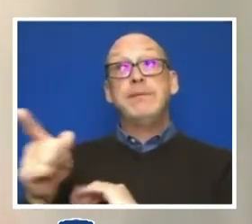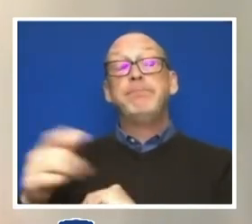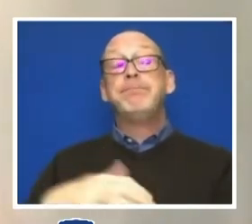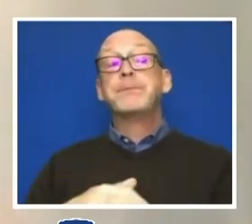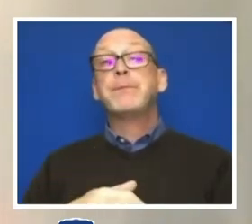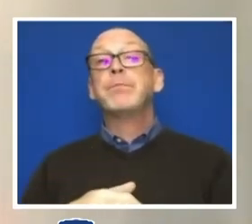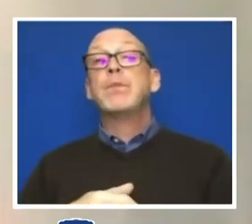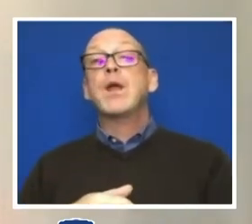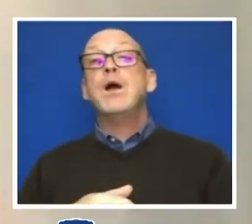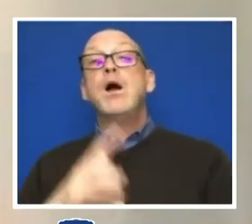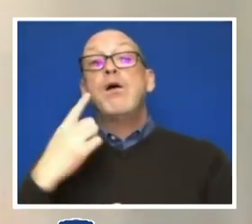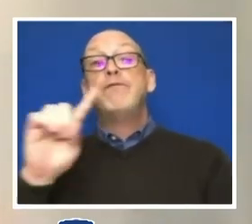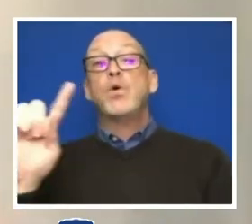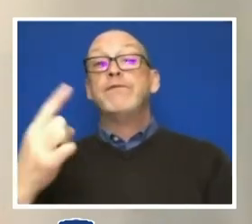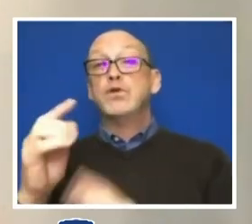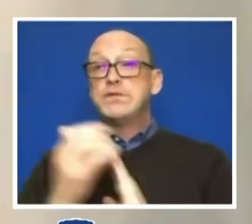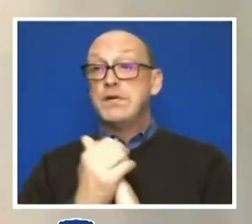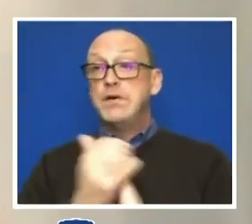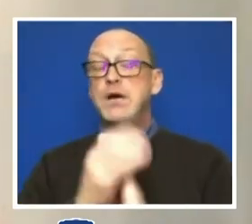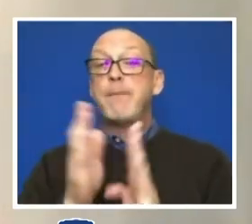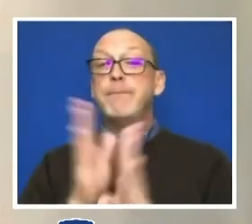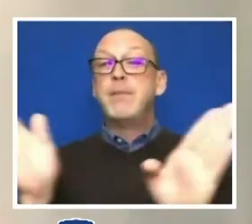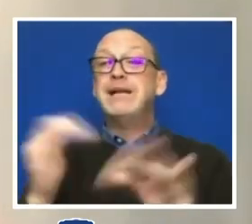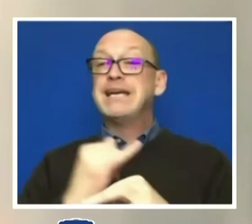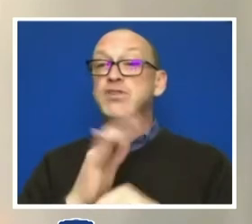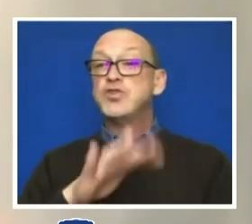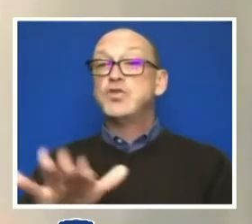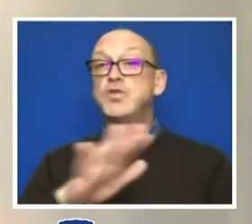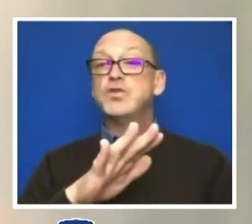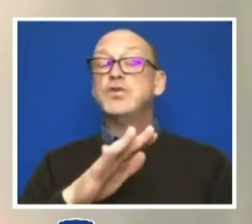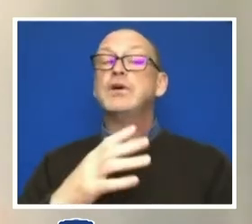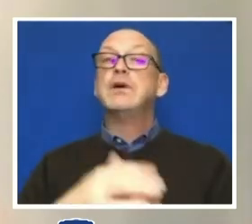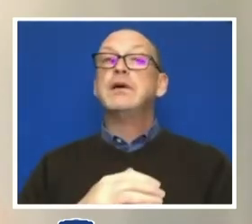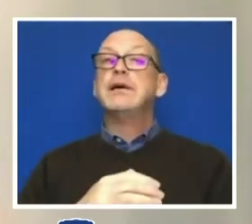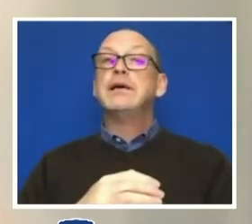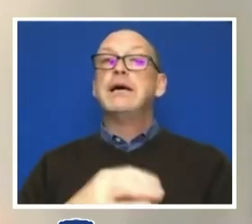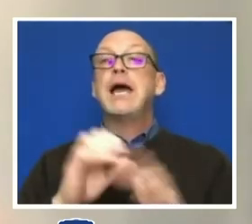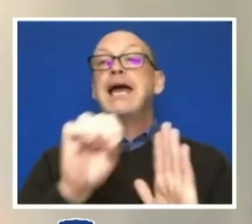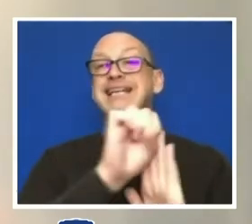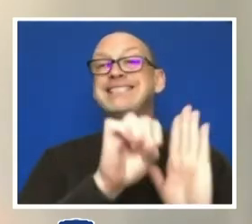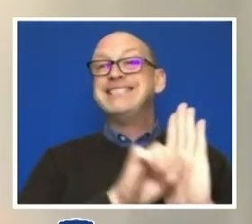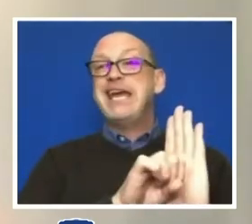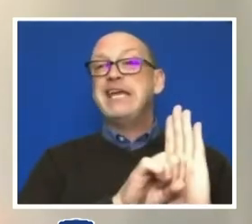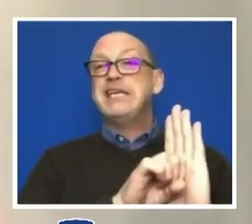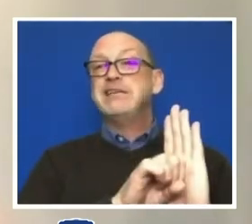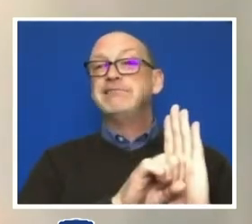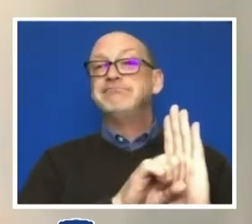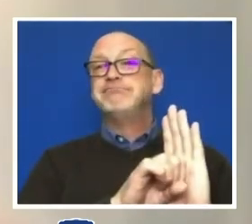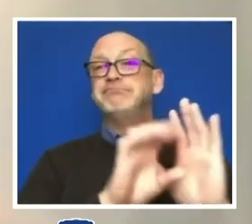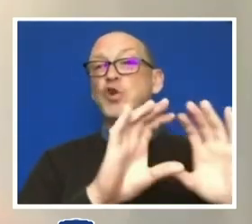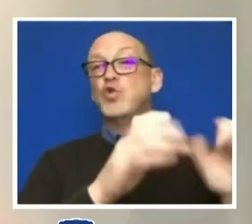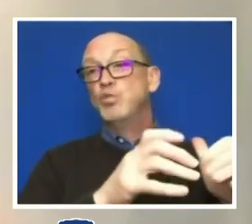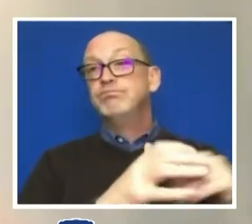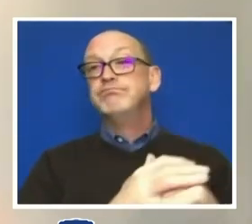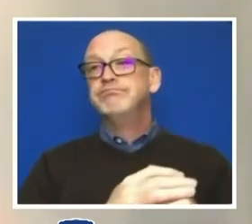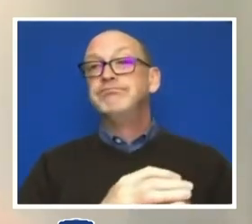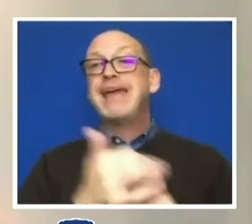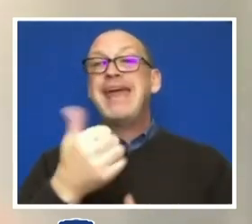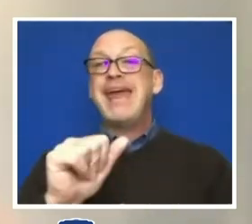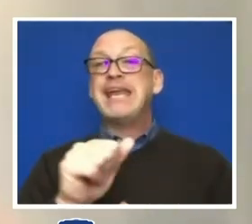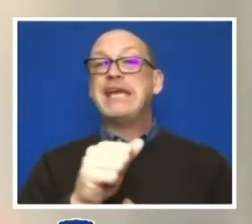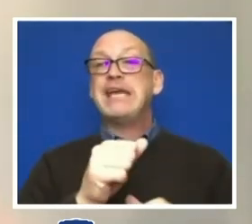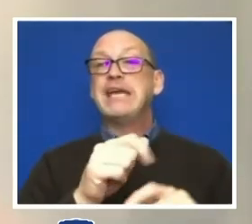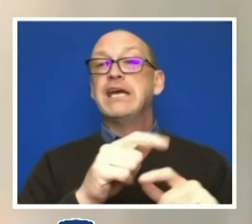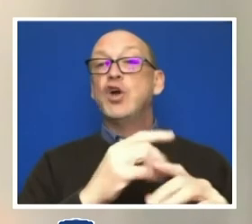purposes of the First Amendment, public institutions are essentially state entities. So, any restrictions that we might put on